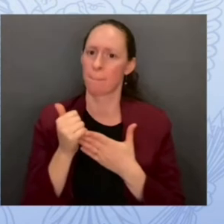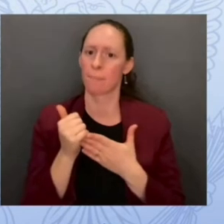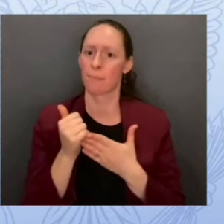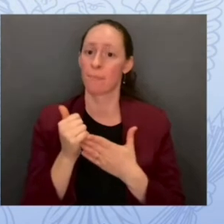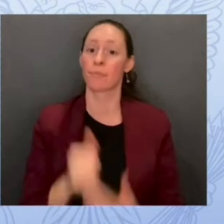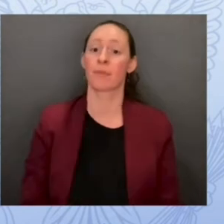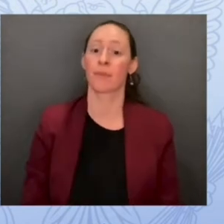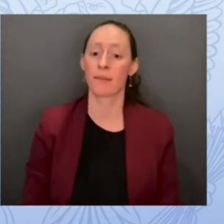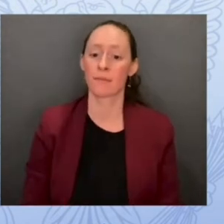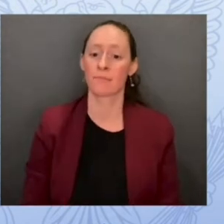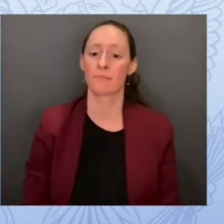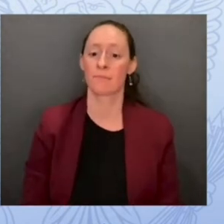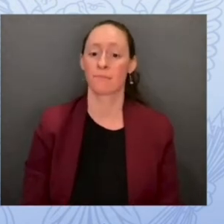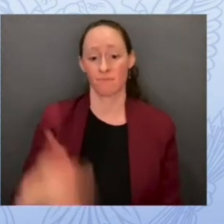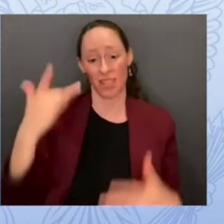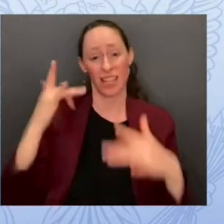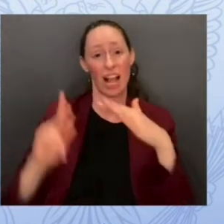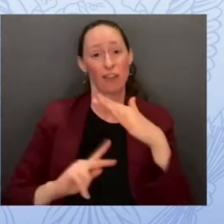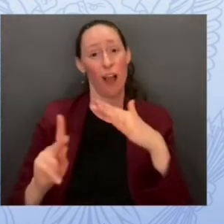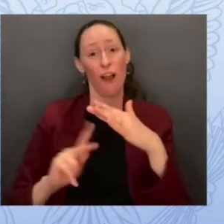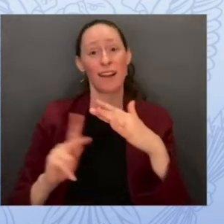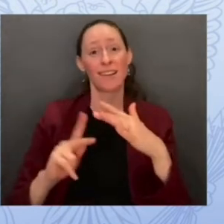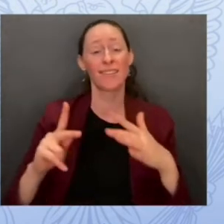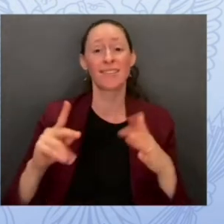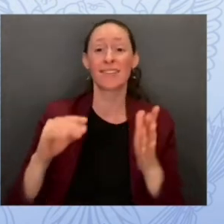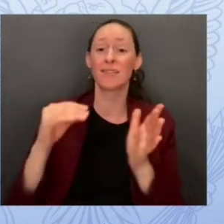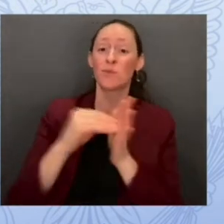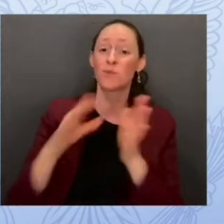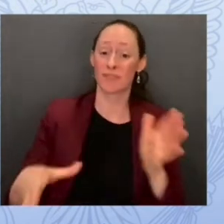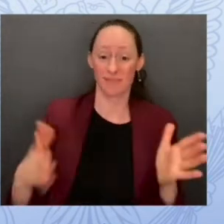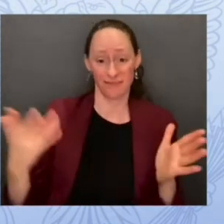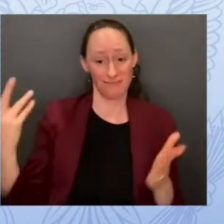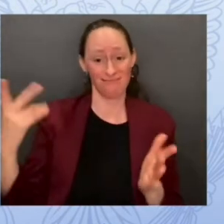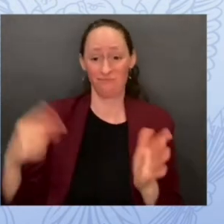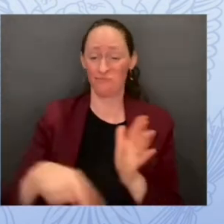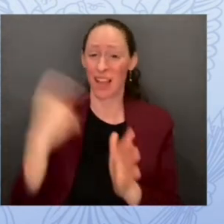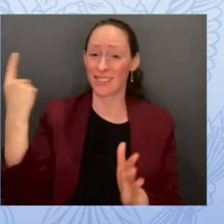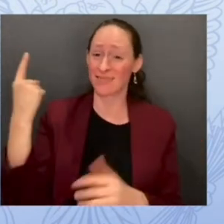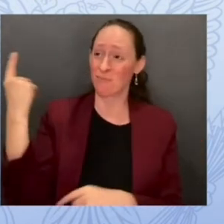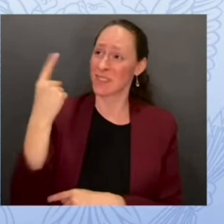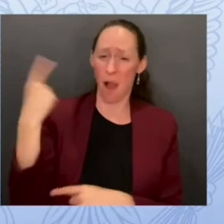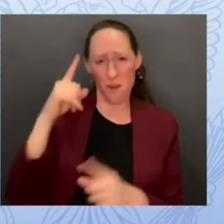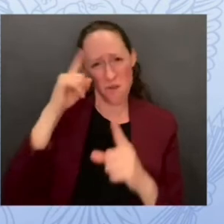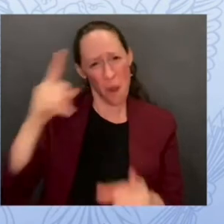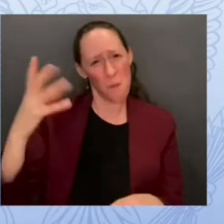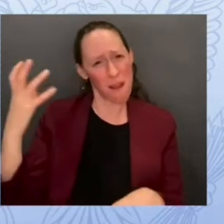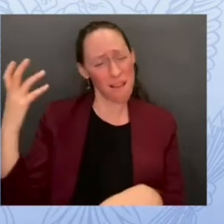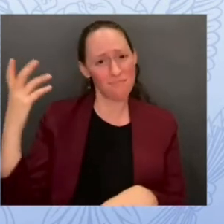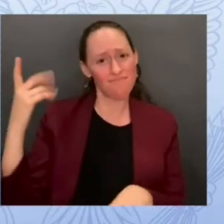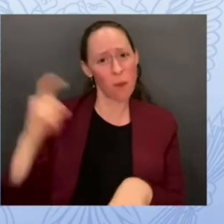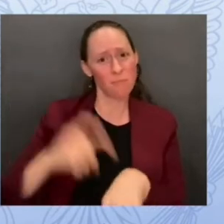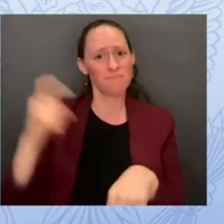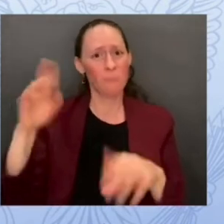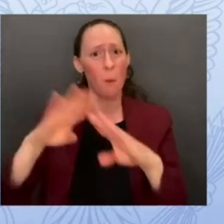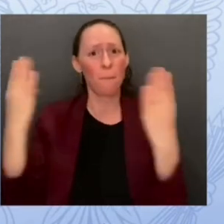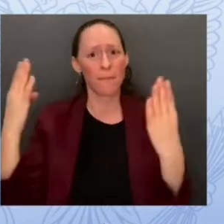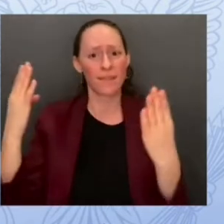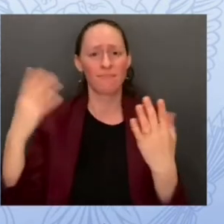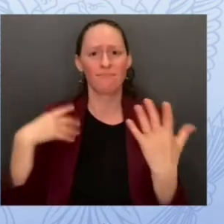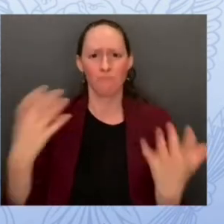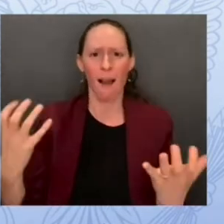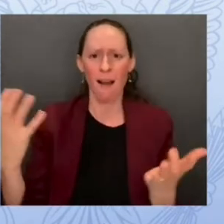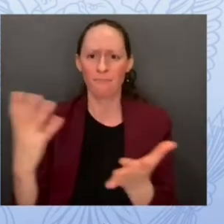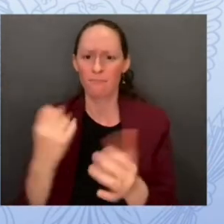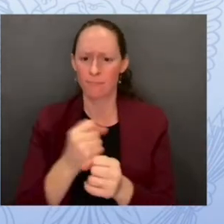kindergarten once and so we got on the phone very quickly and you talked about what you needed and then we started collaborating and so i'm